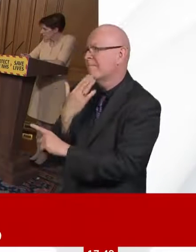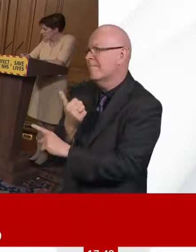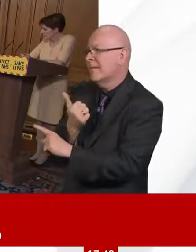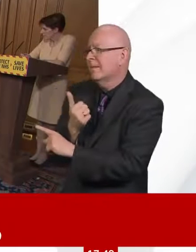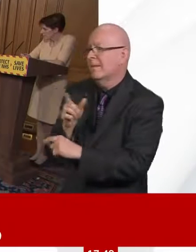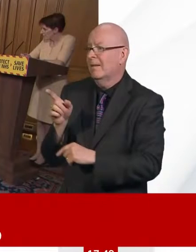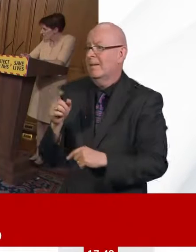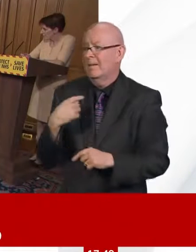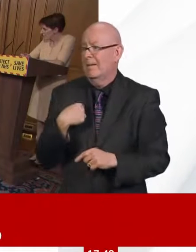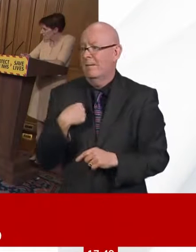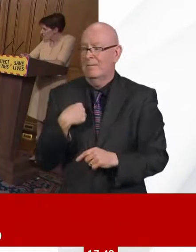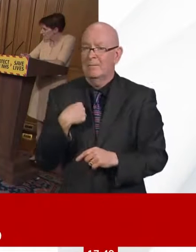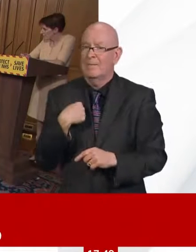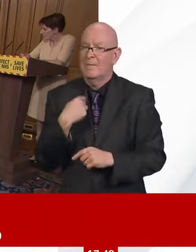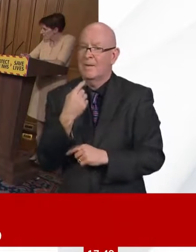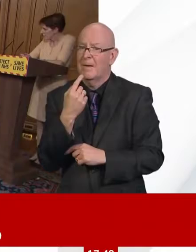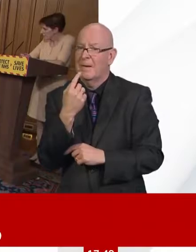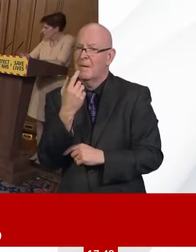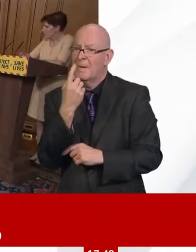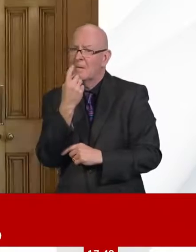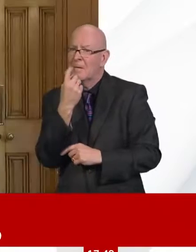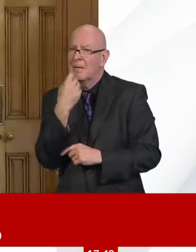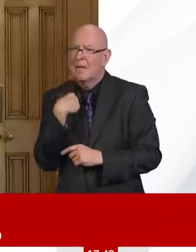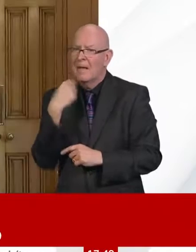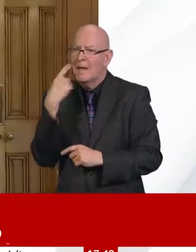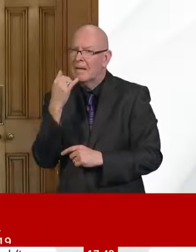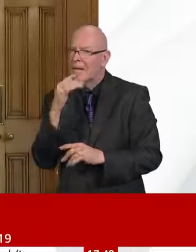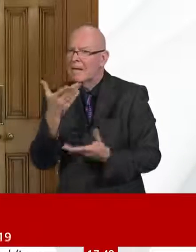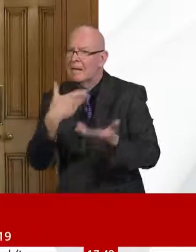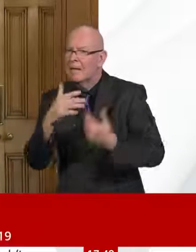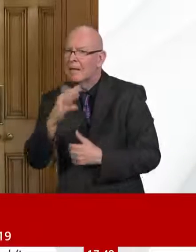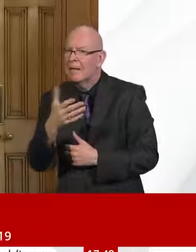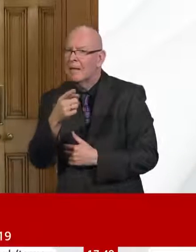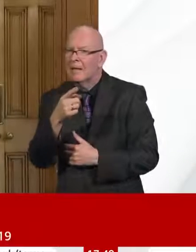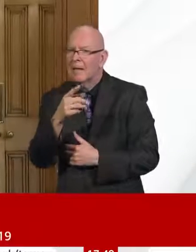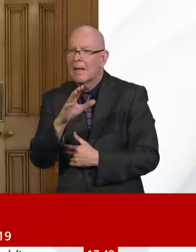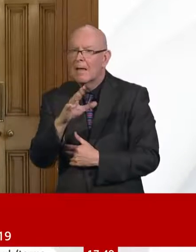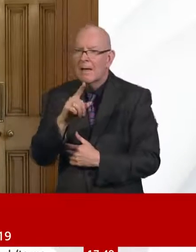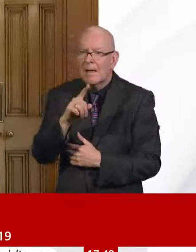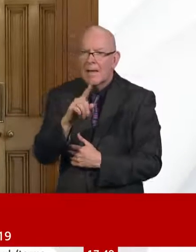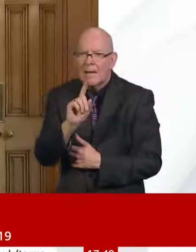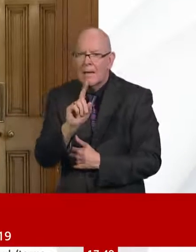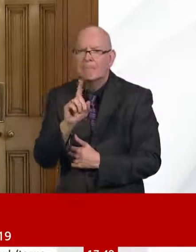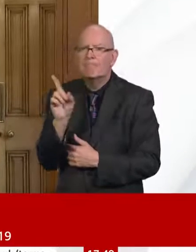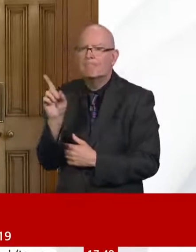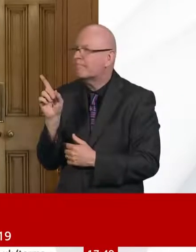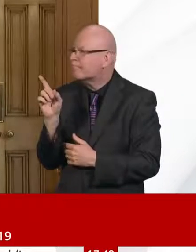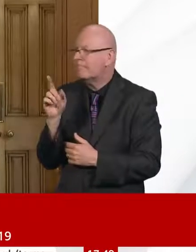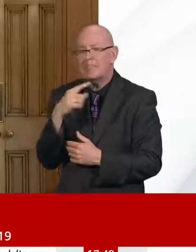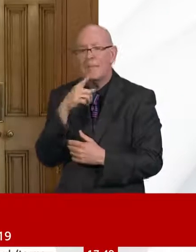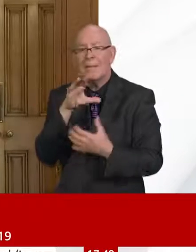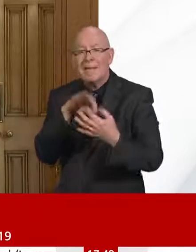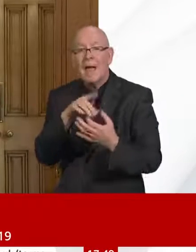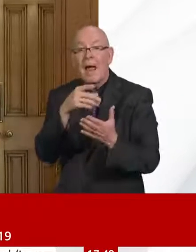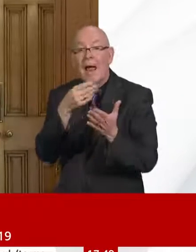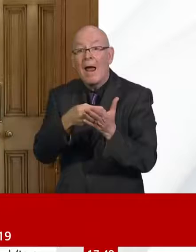obviously, one thing that could make the economic situation worse is a no deal Brexit. So why is the government willing to put the country through that on top of what is currently